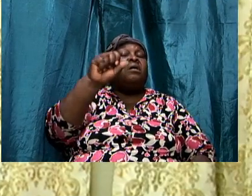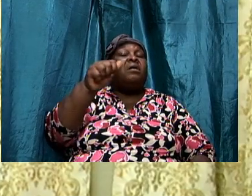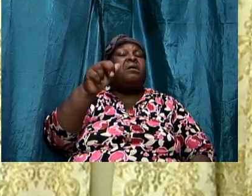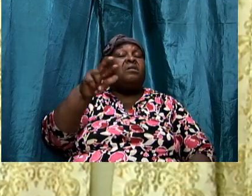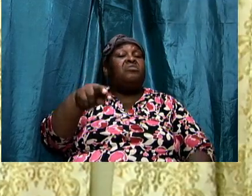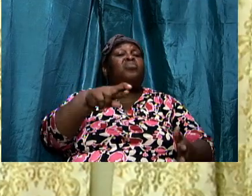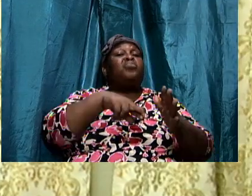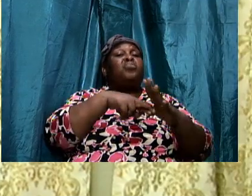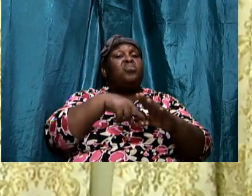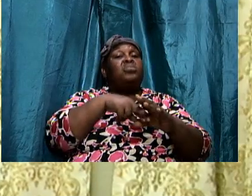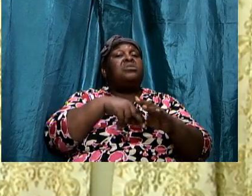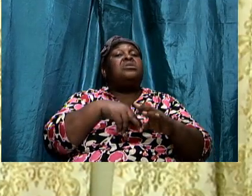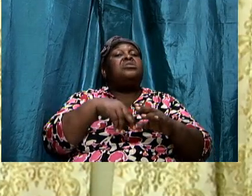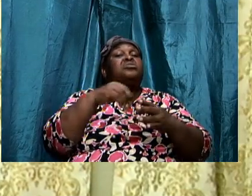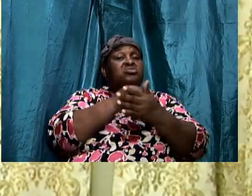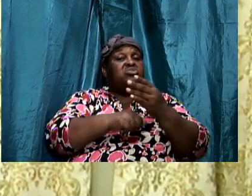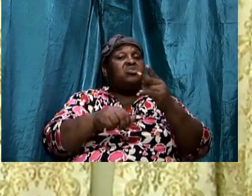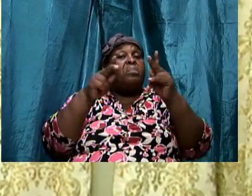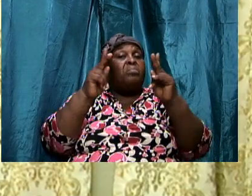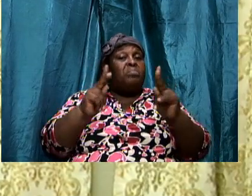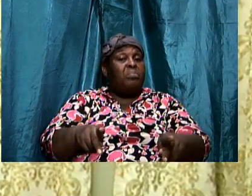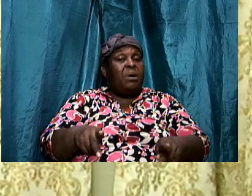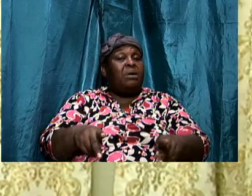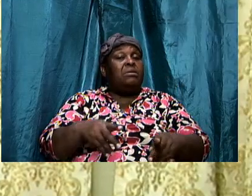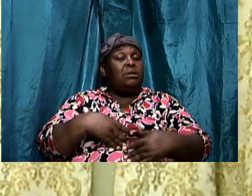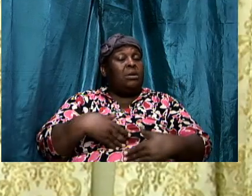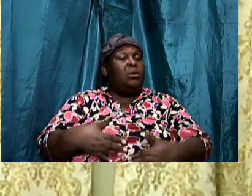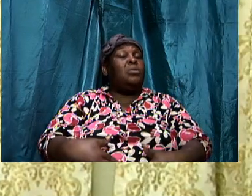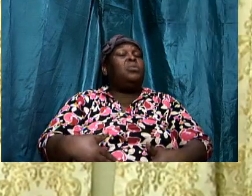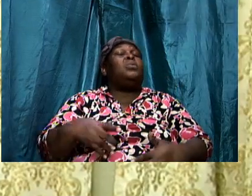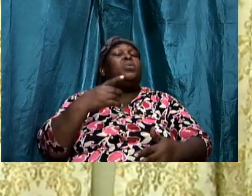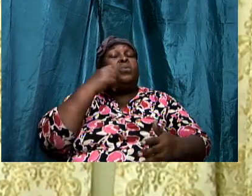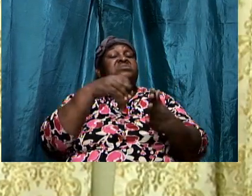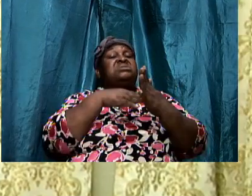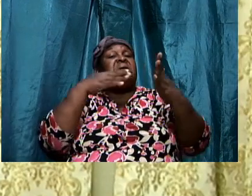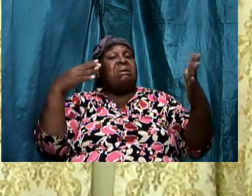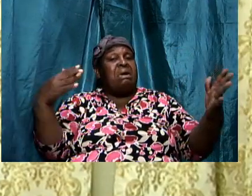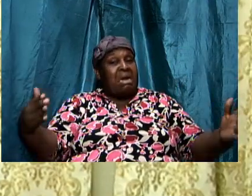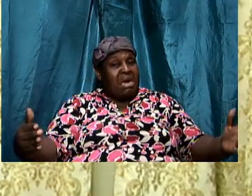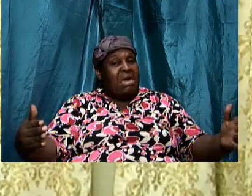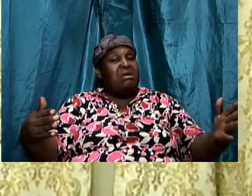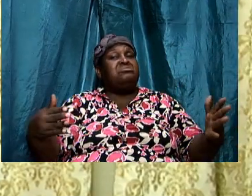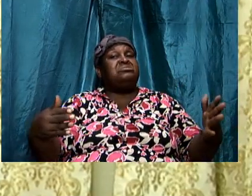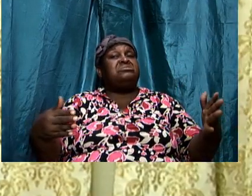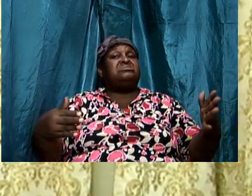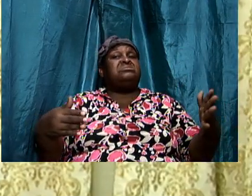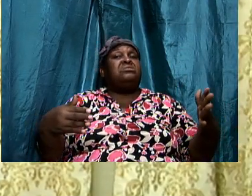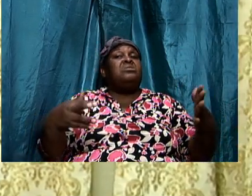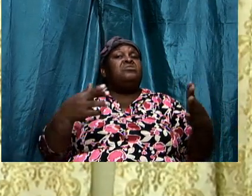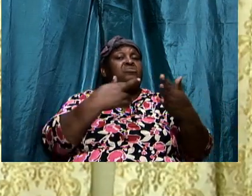that is against oppose vehemently opposed righteousness